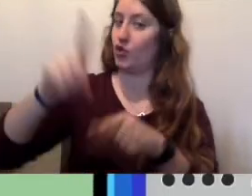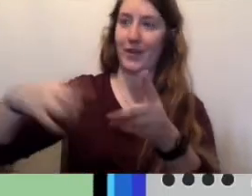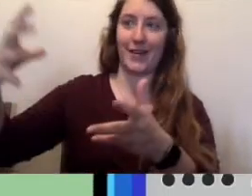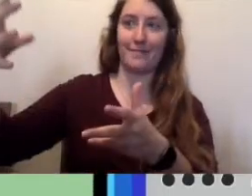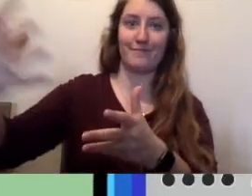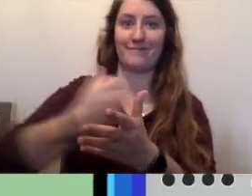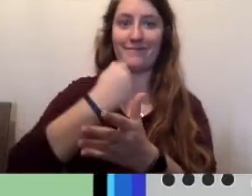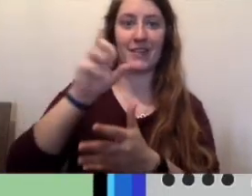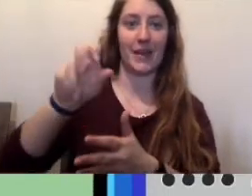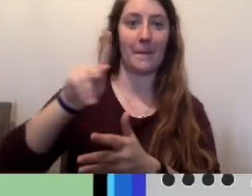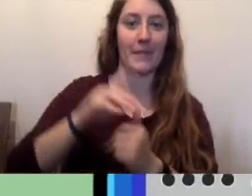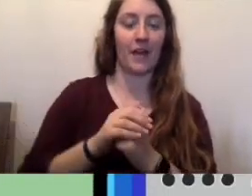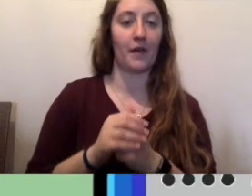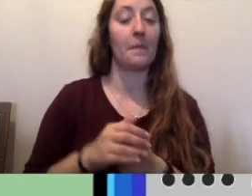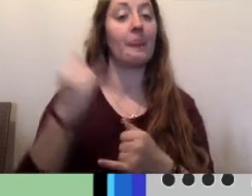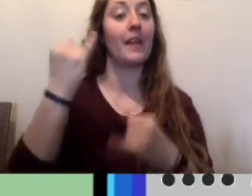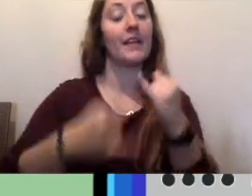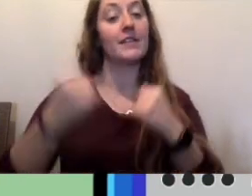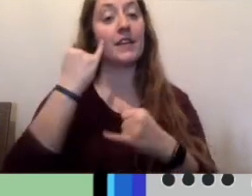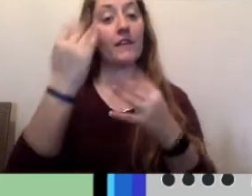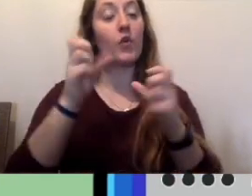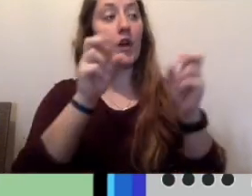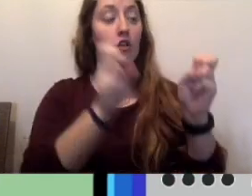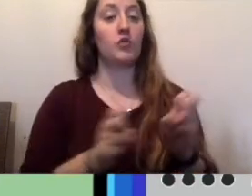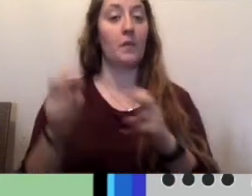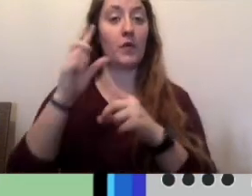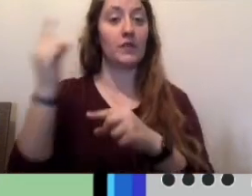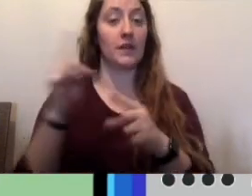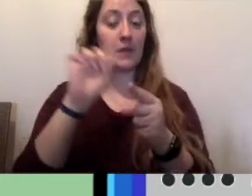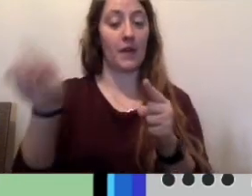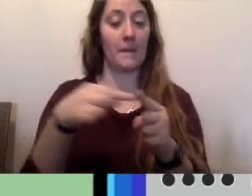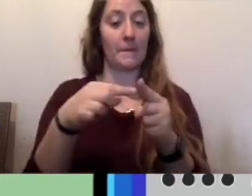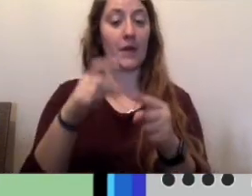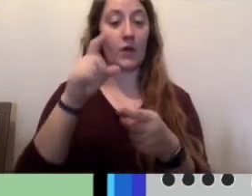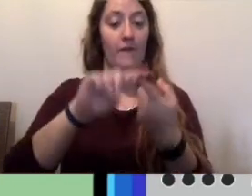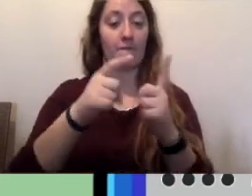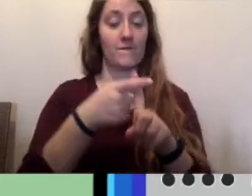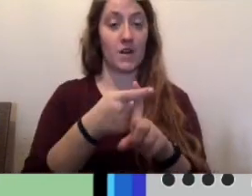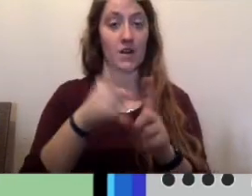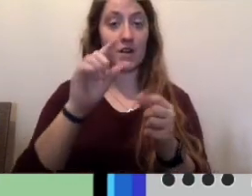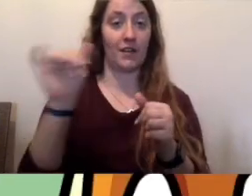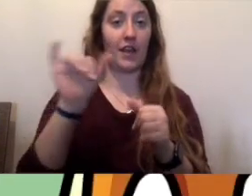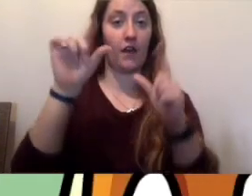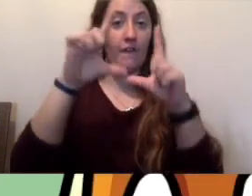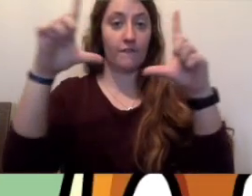Lastly, if you want to post something about a friend, like a photo, get their permission first.